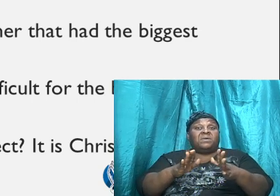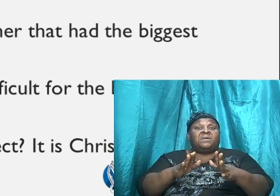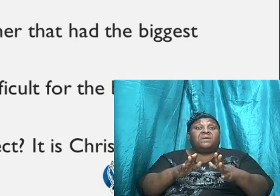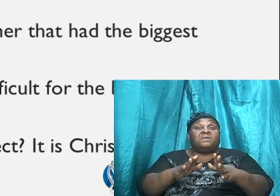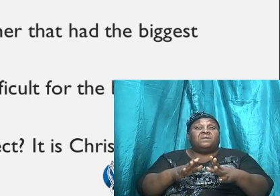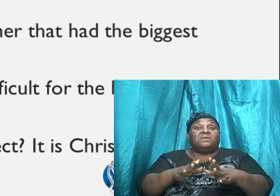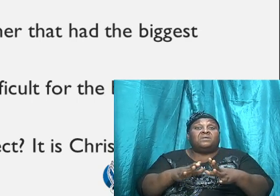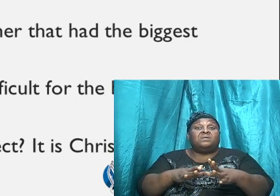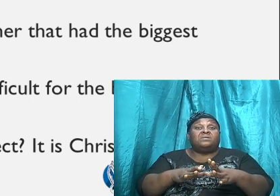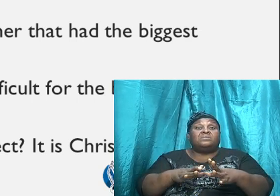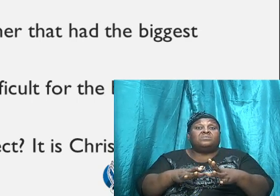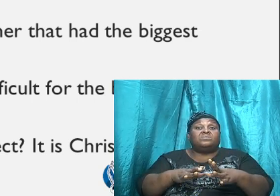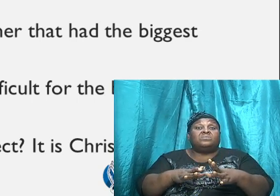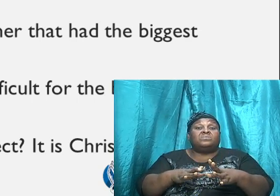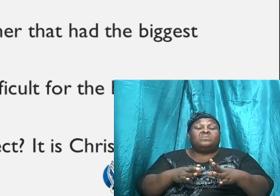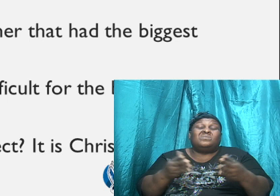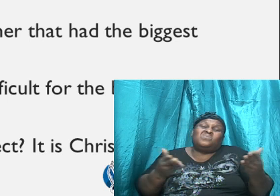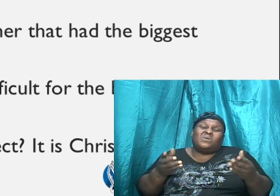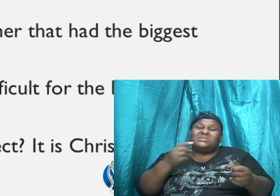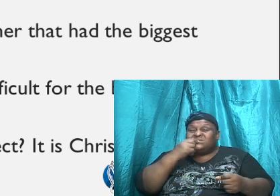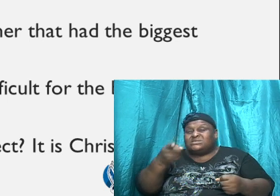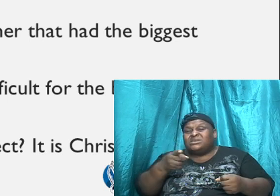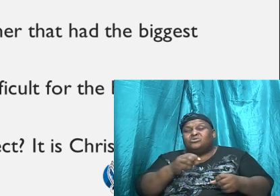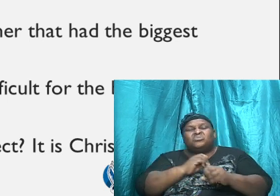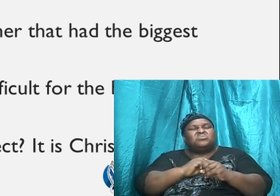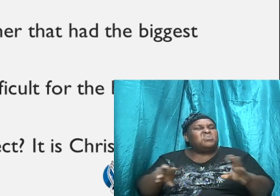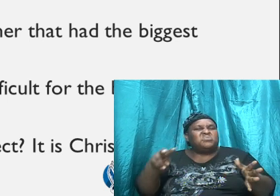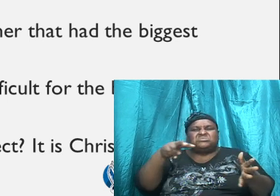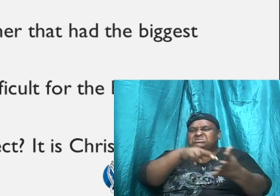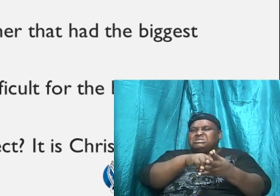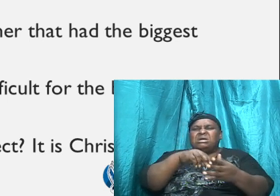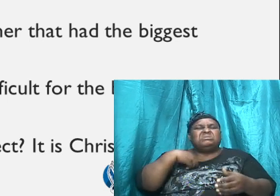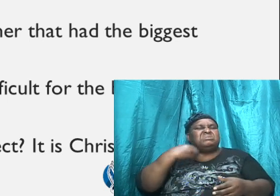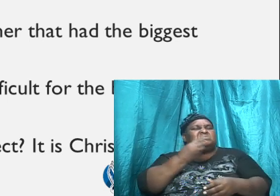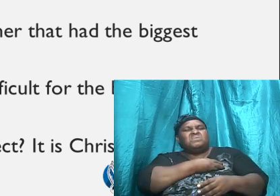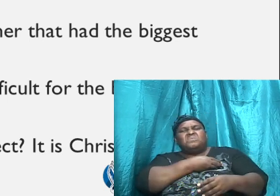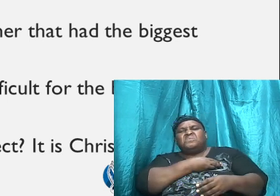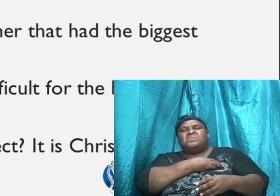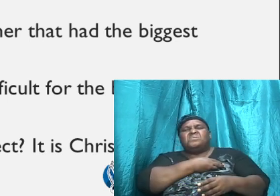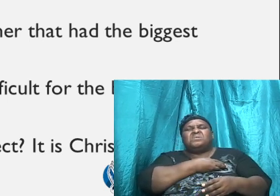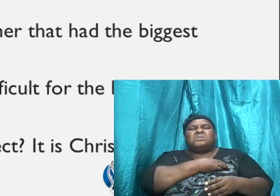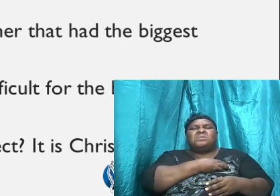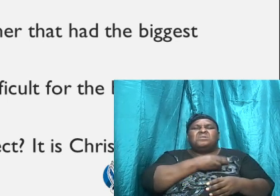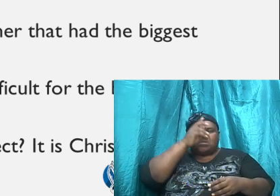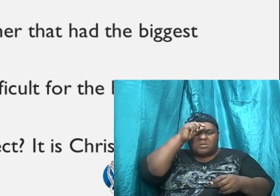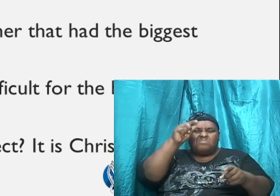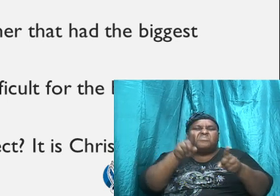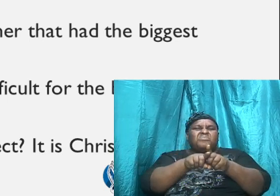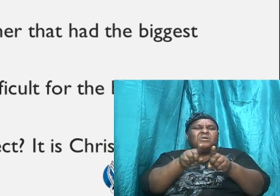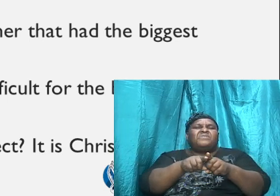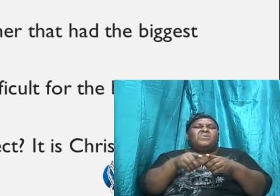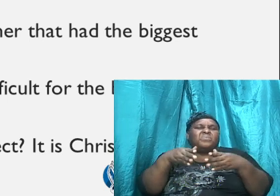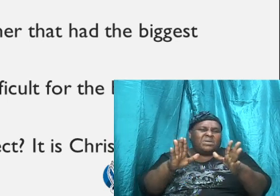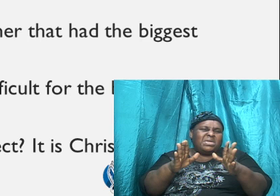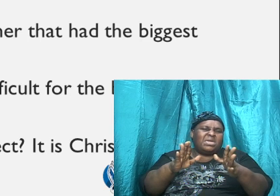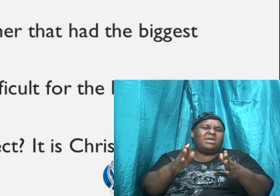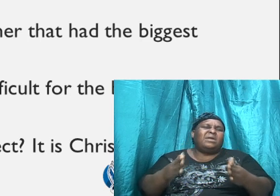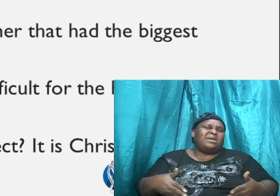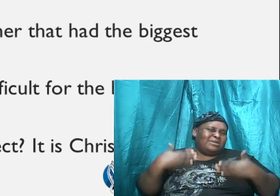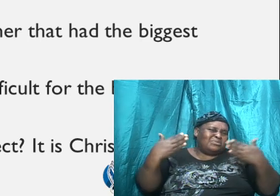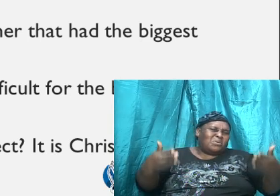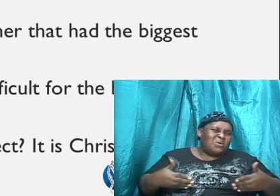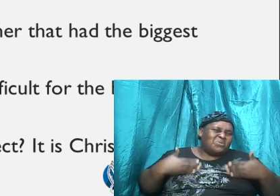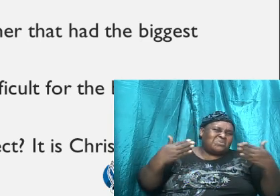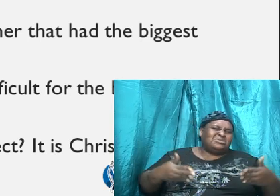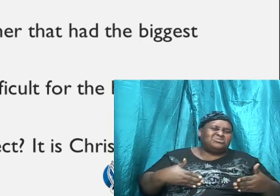us not stand in our brother's way, you know, let us encourage them when they fall, let us encourage